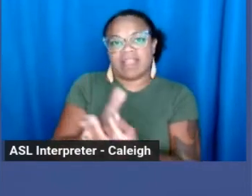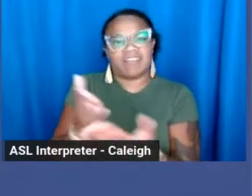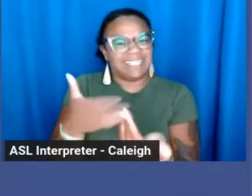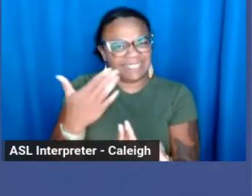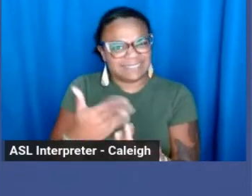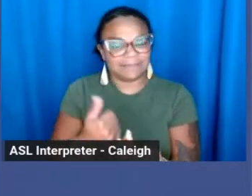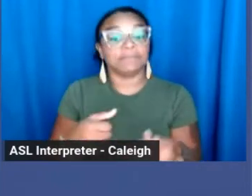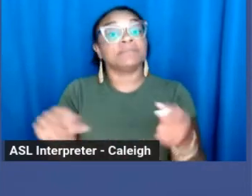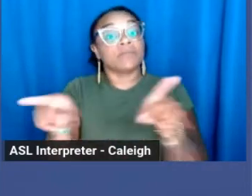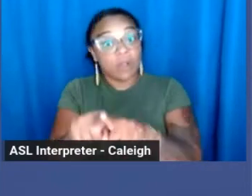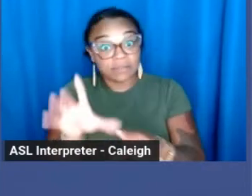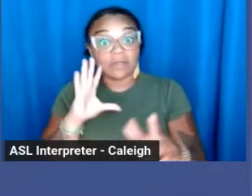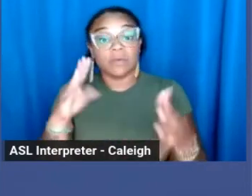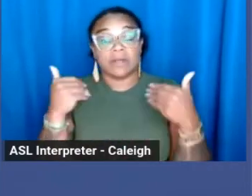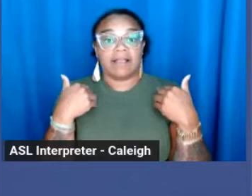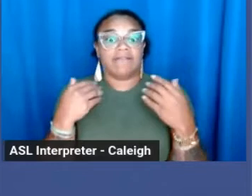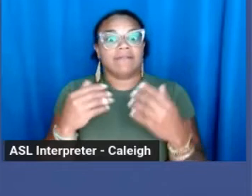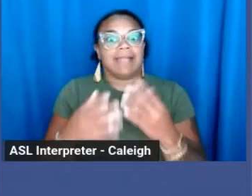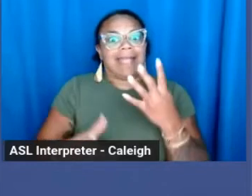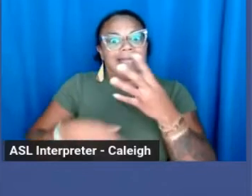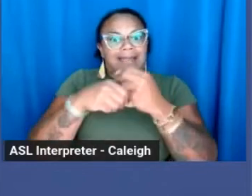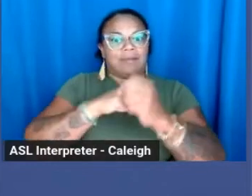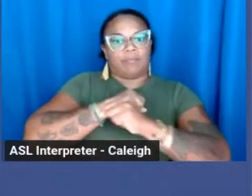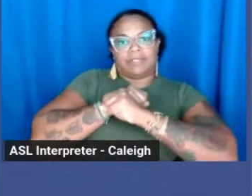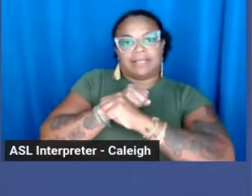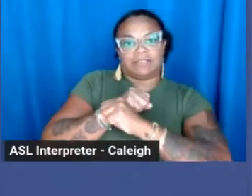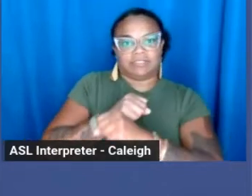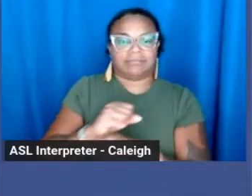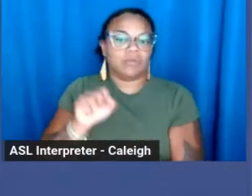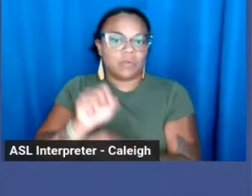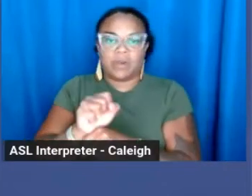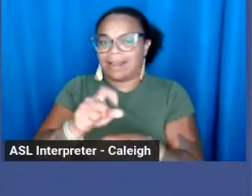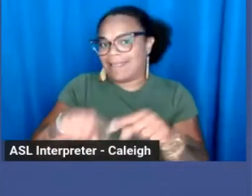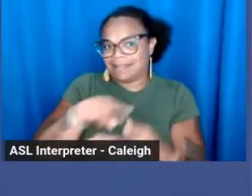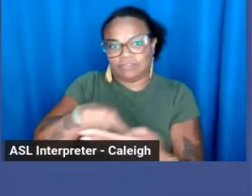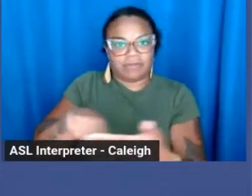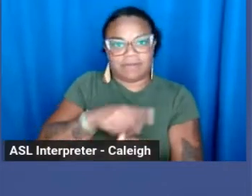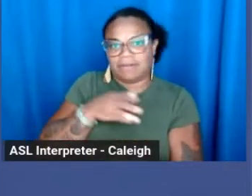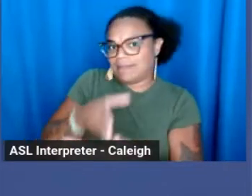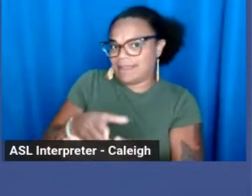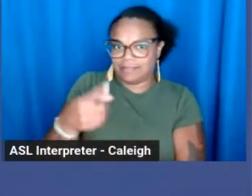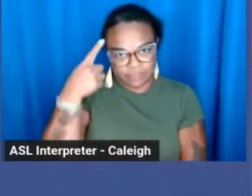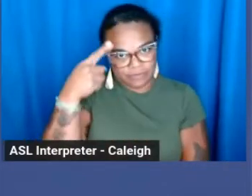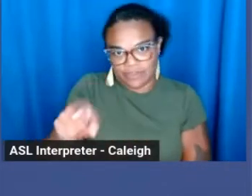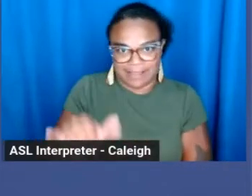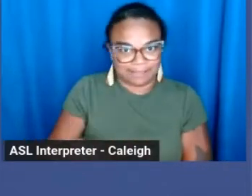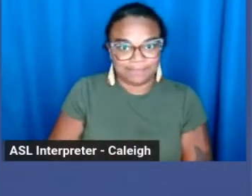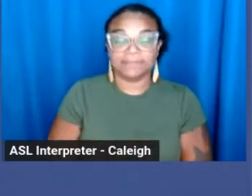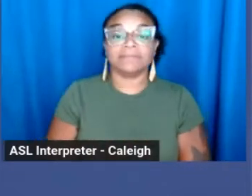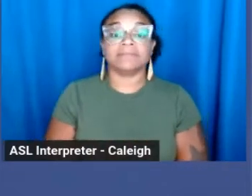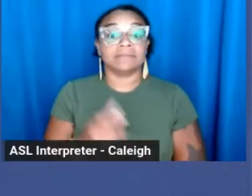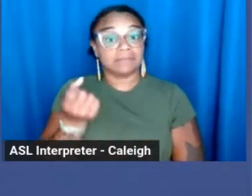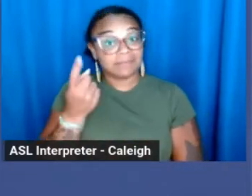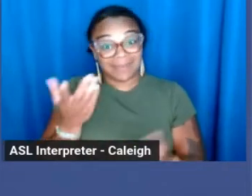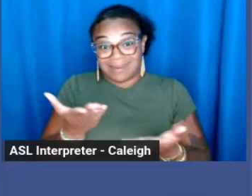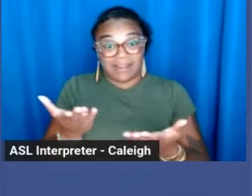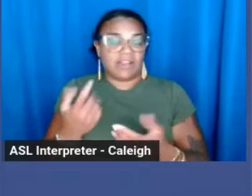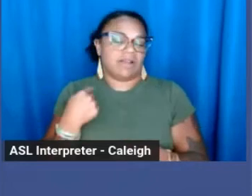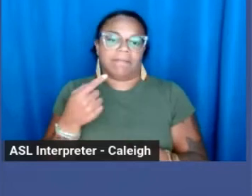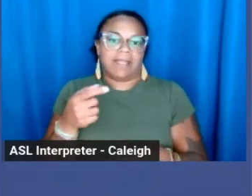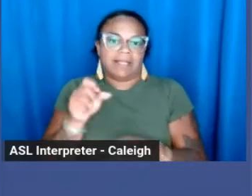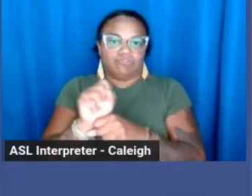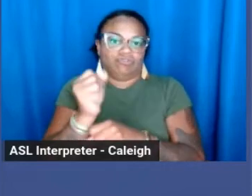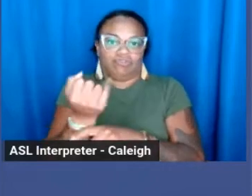employment non-discrimination, because in Pennsylvania, employers are not allowed to use summary violations